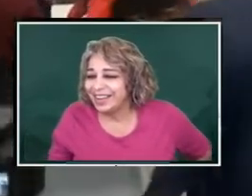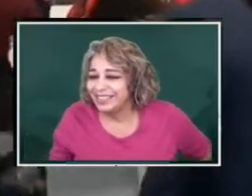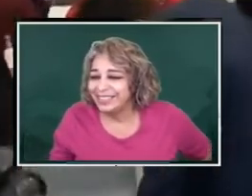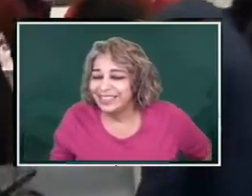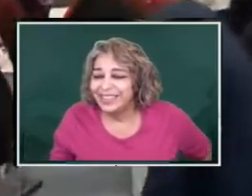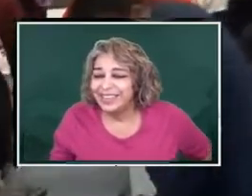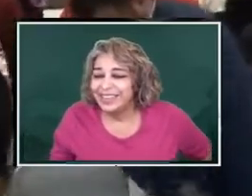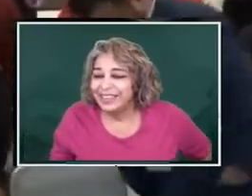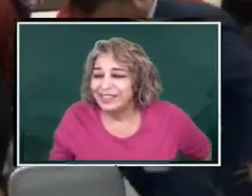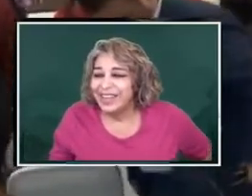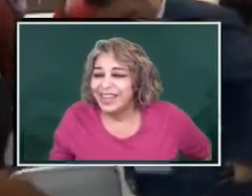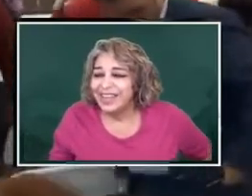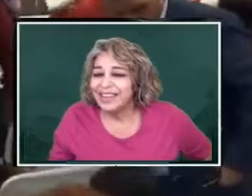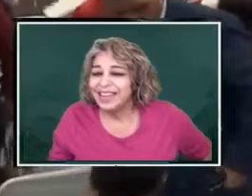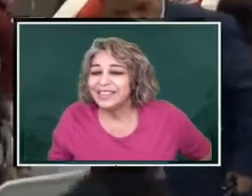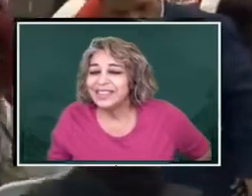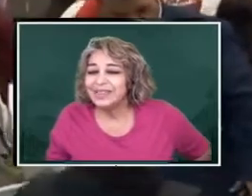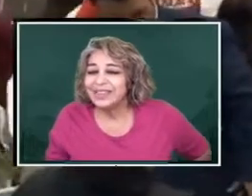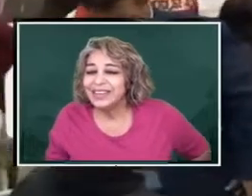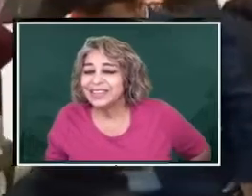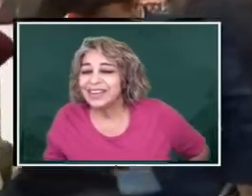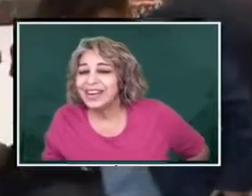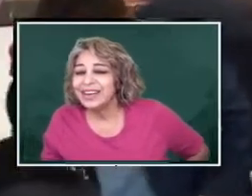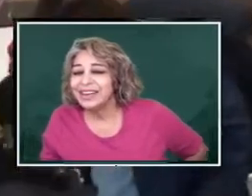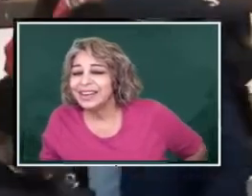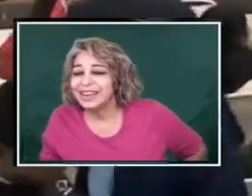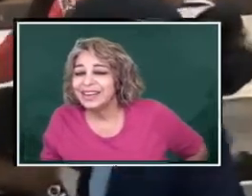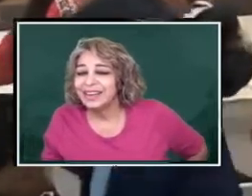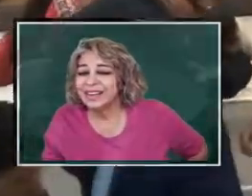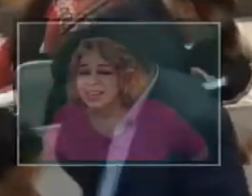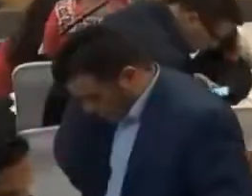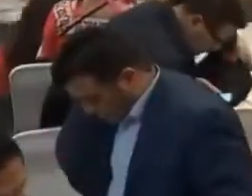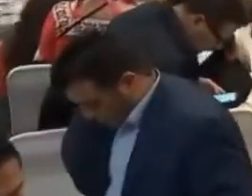Wow. Man, that's something else, right?